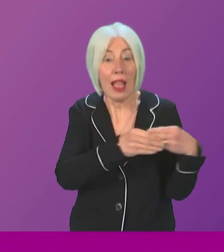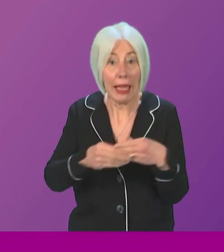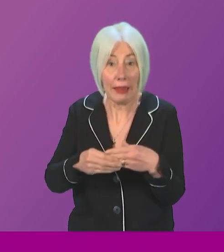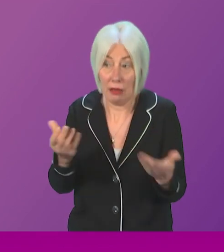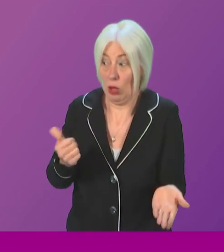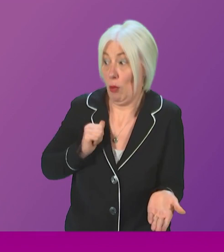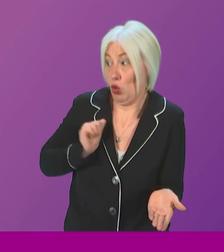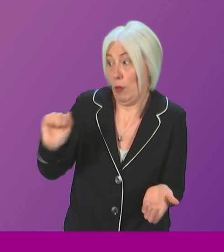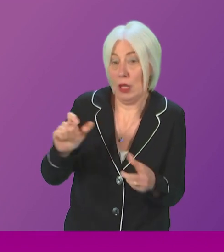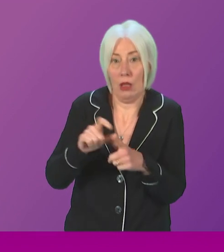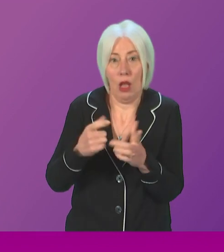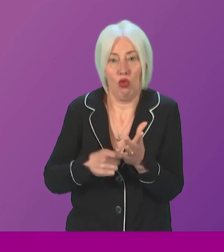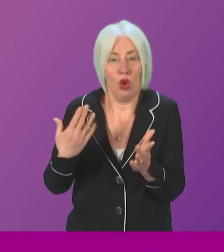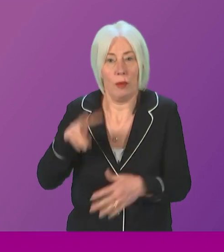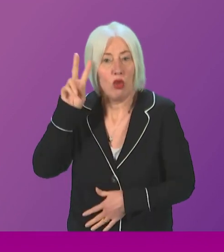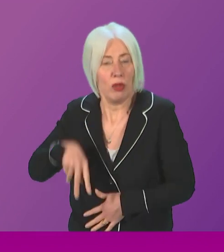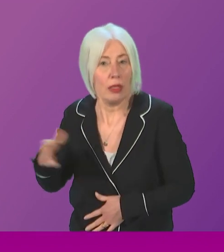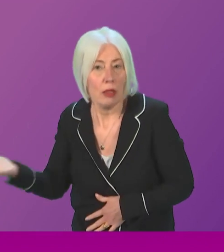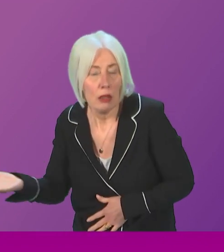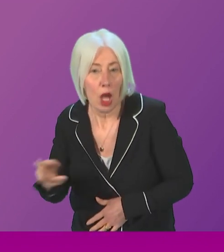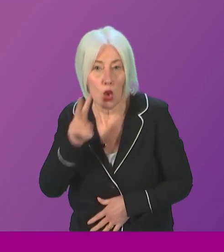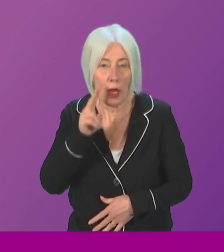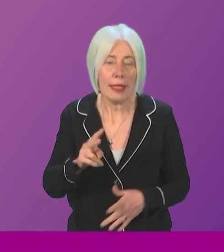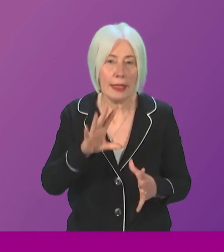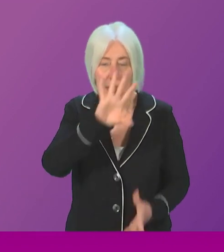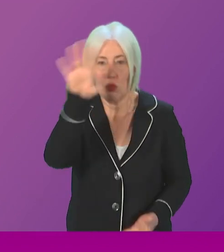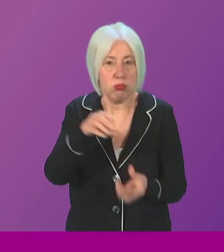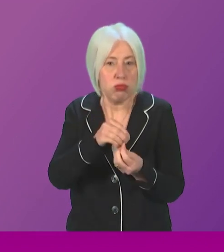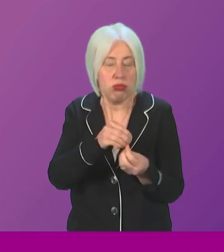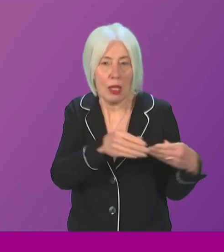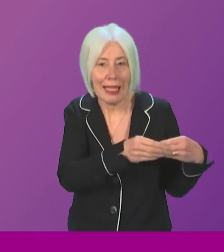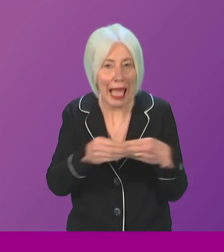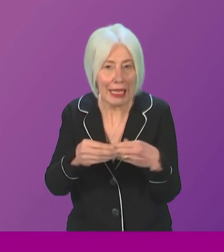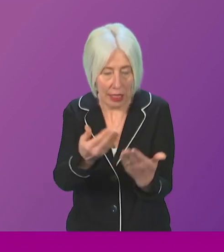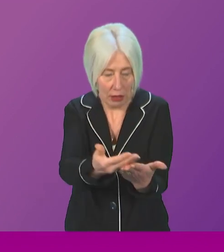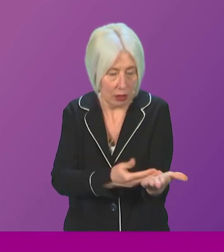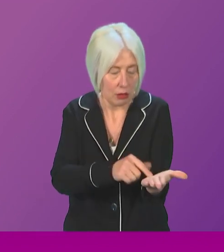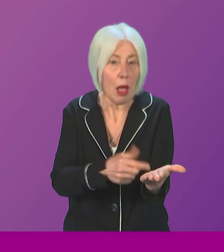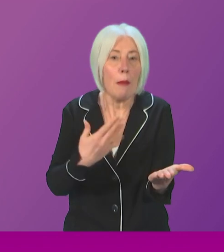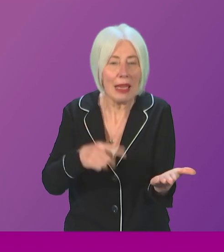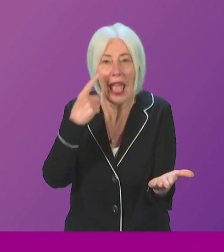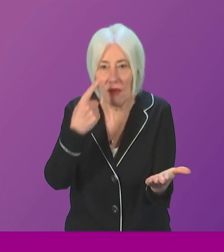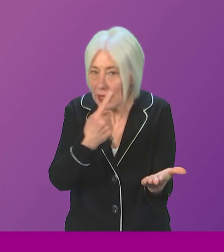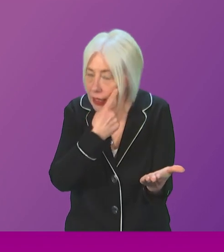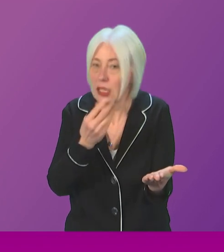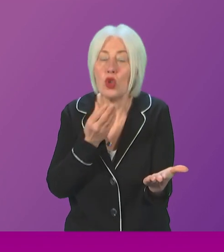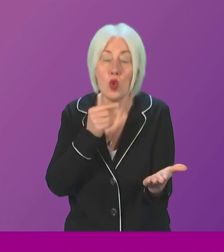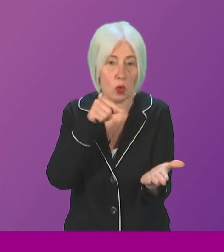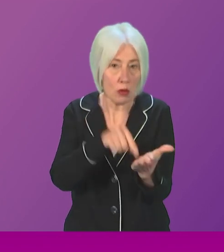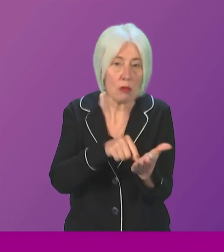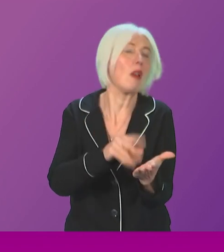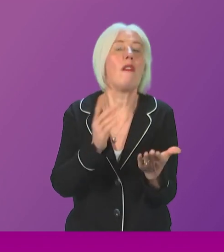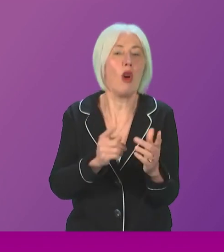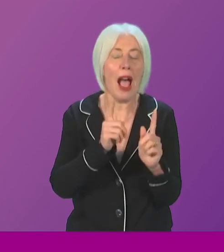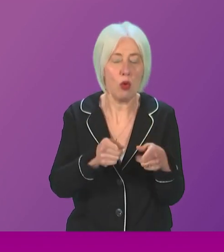Douglas Ross has done so, you can see a comprehensive guideline that is evidence-based in terms of its sentencing